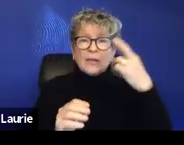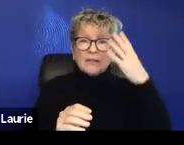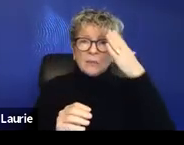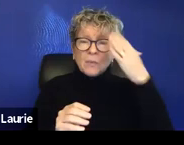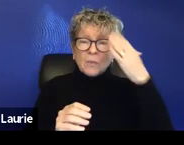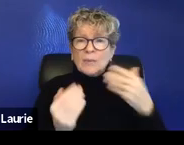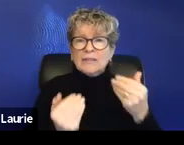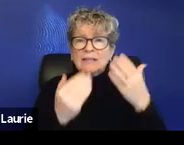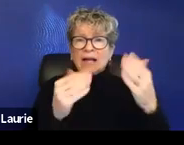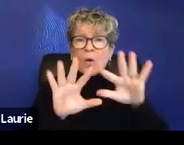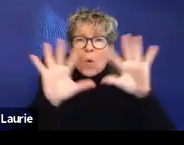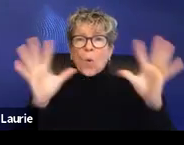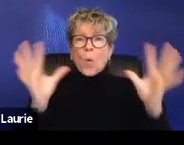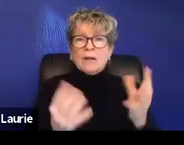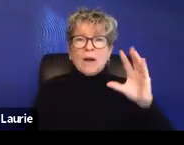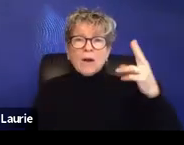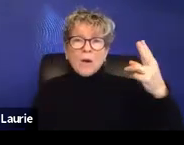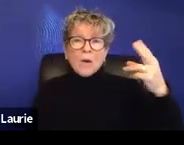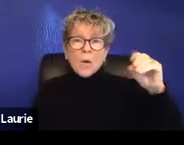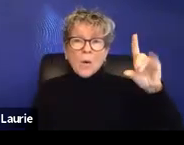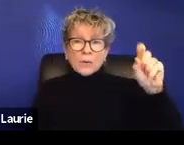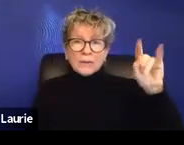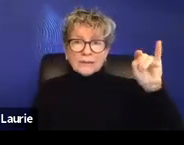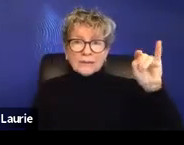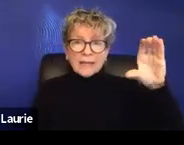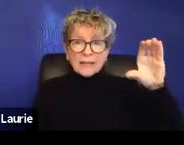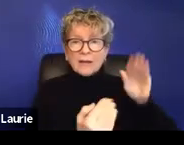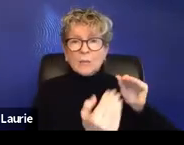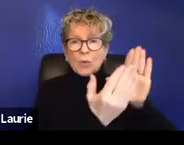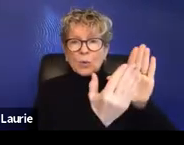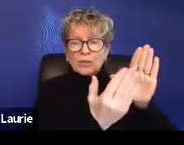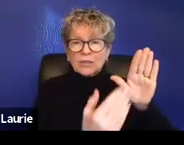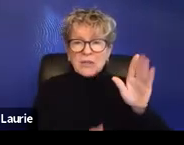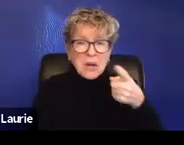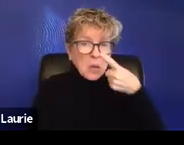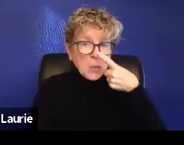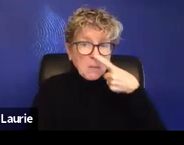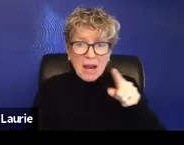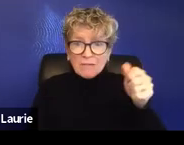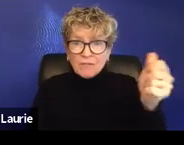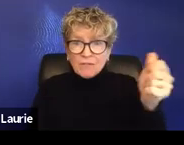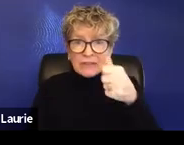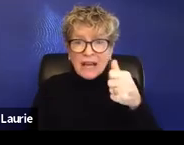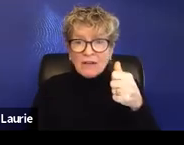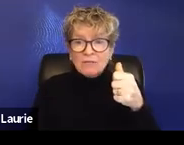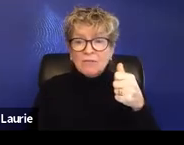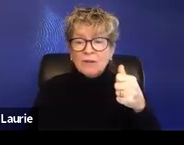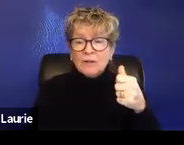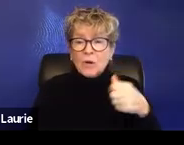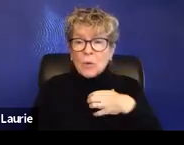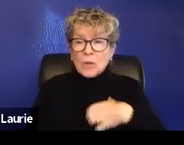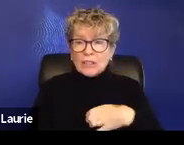approach. Uh, I would love it if folks could unmute themselves, um, and maybe